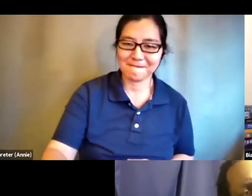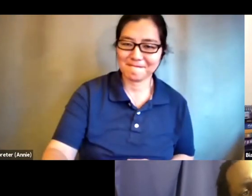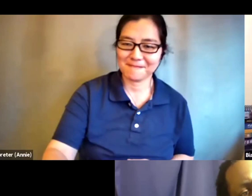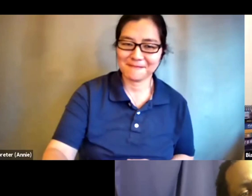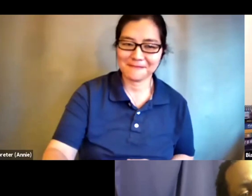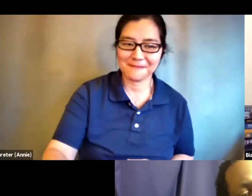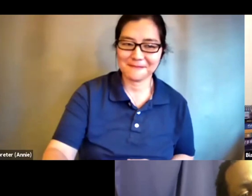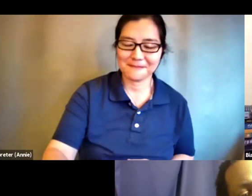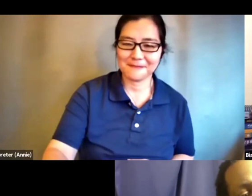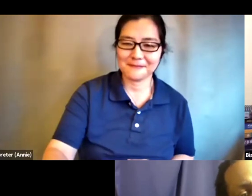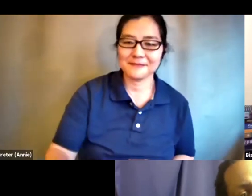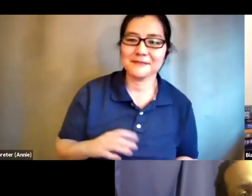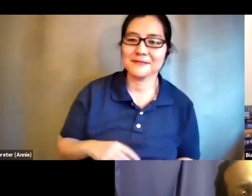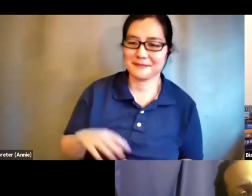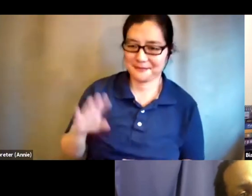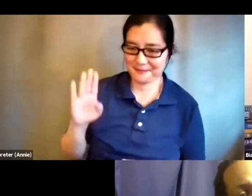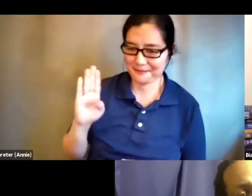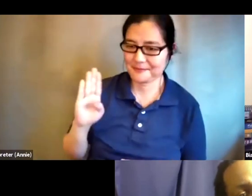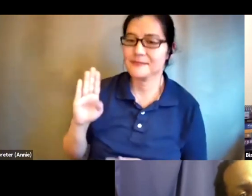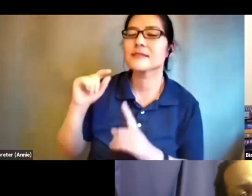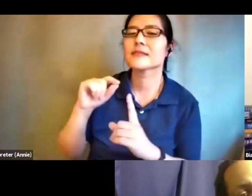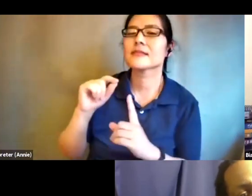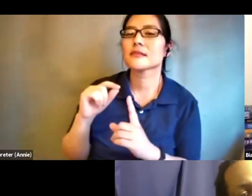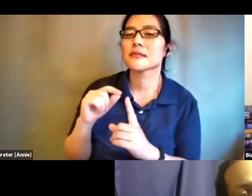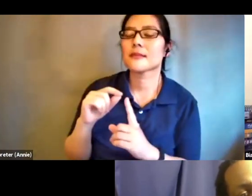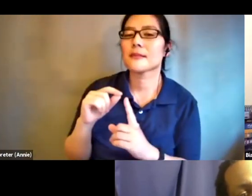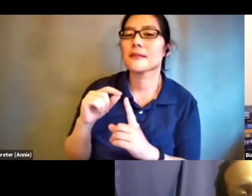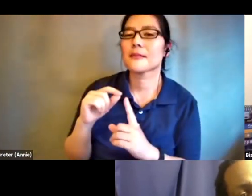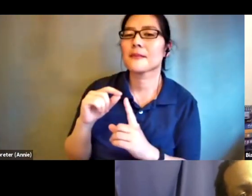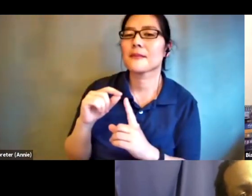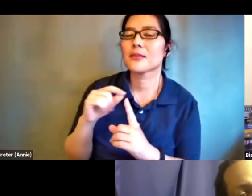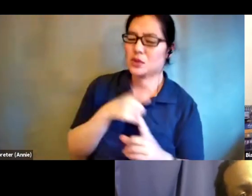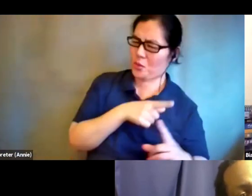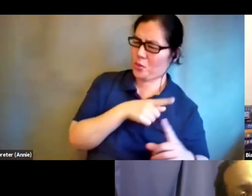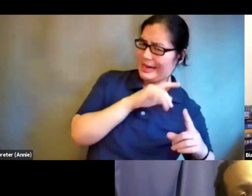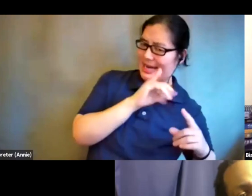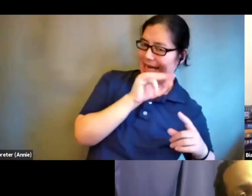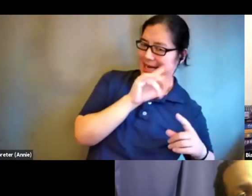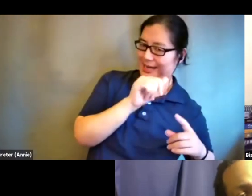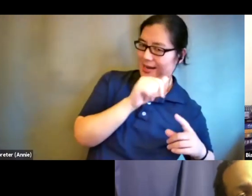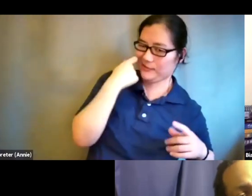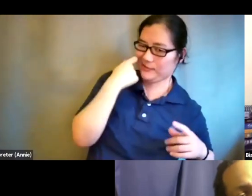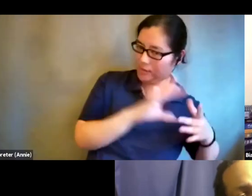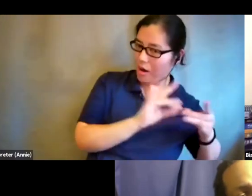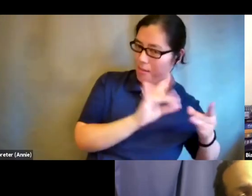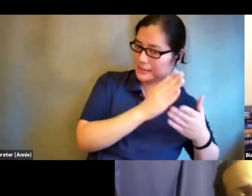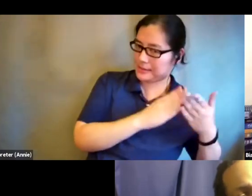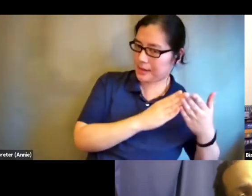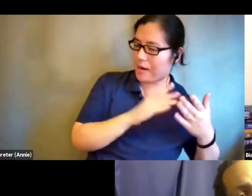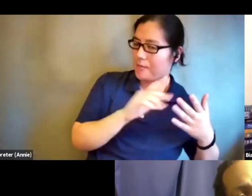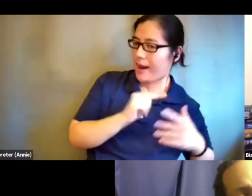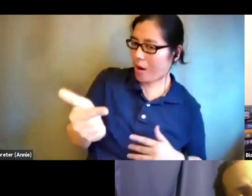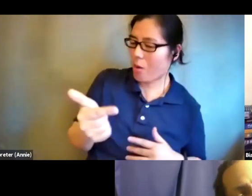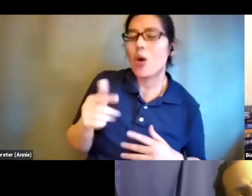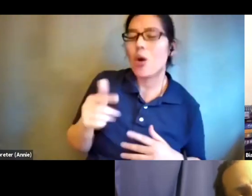um so listening to india i'd like to invite you to share with us a little bit what do you know to be true